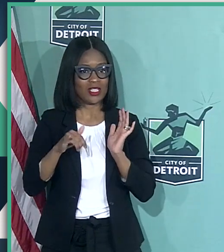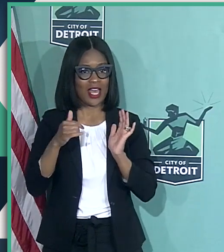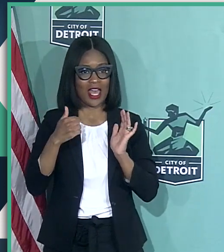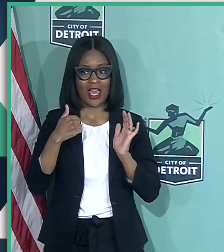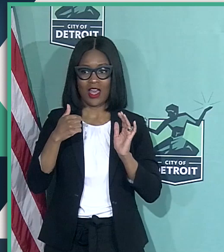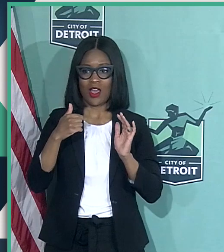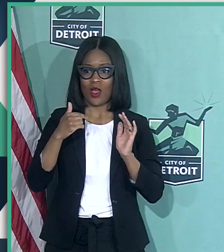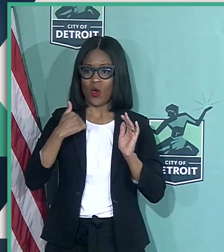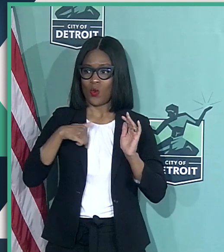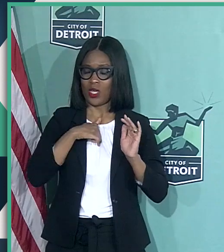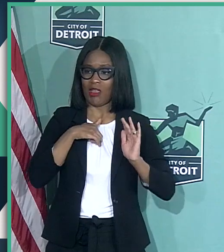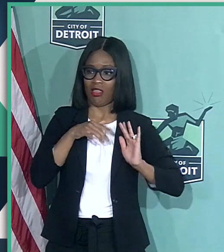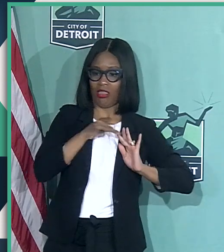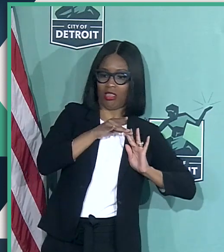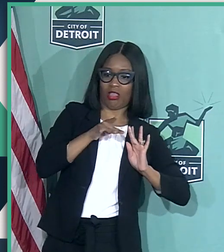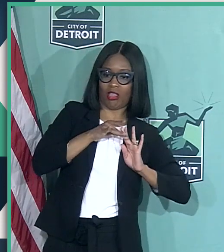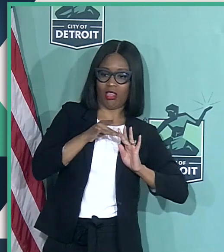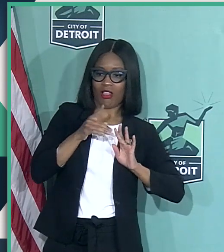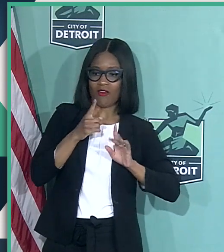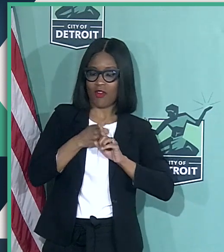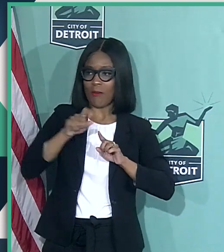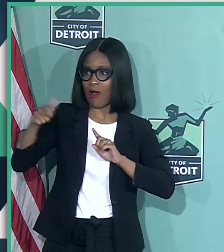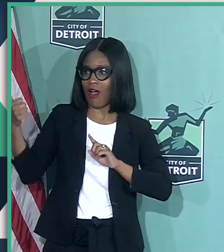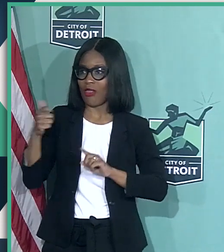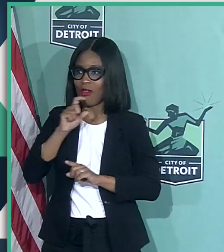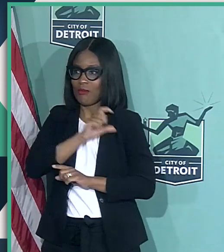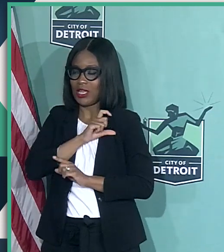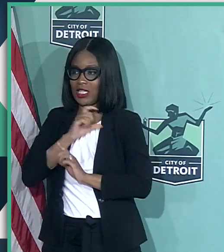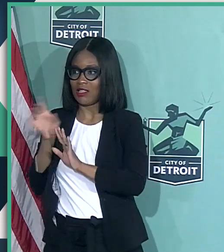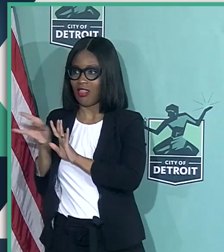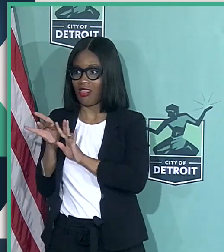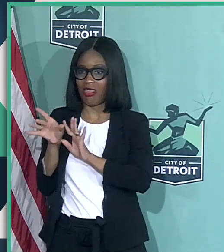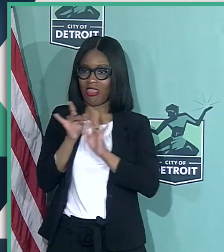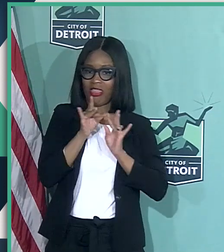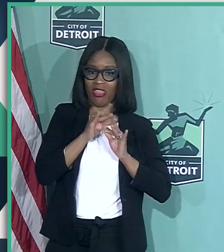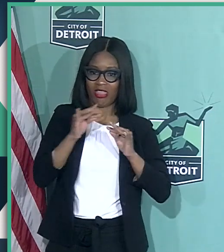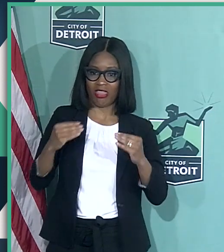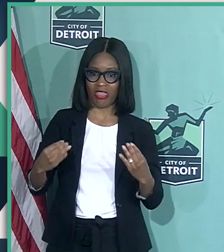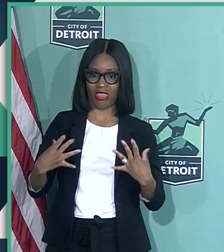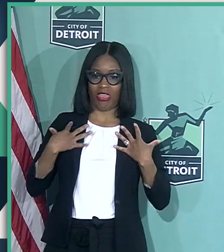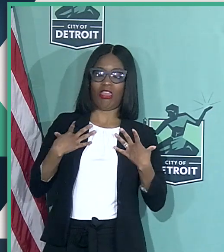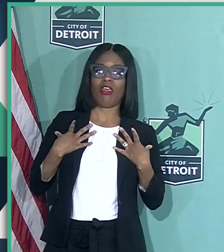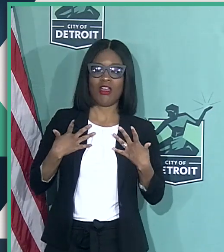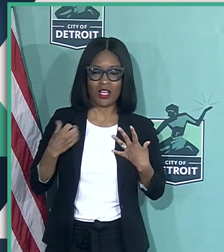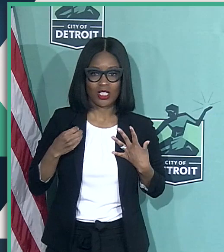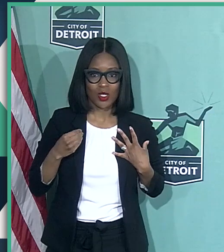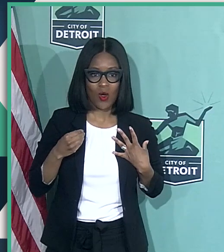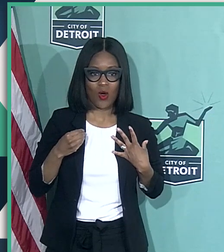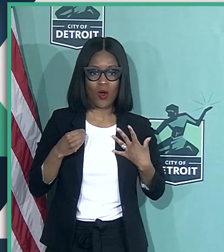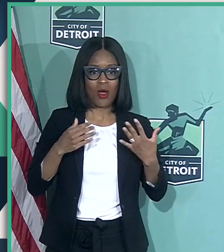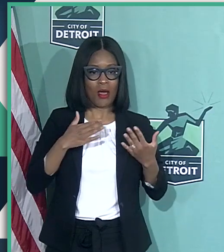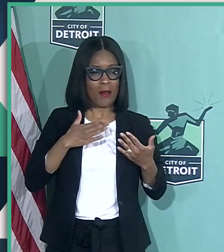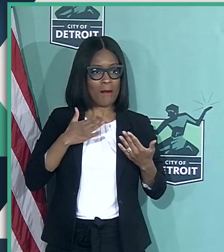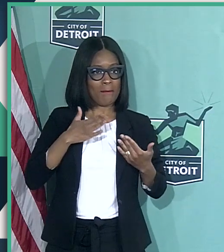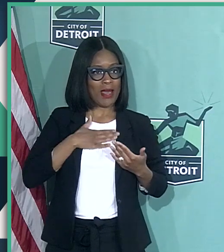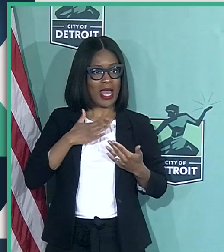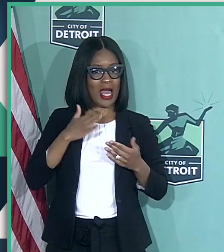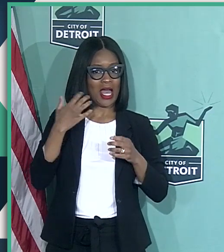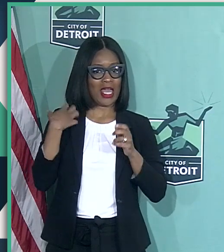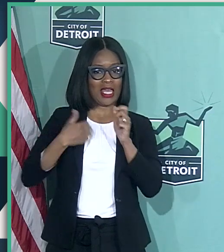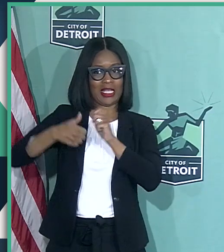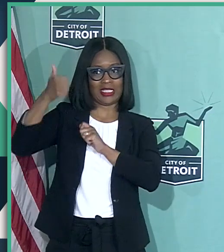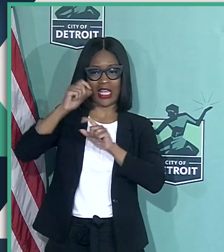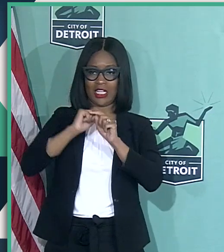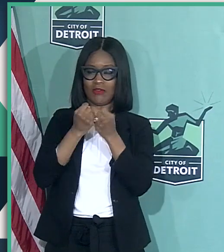we had to take some measures, very aggressive measures. And I guess looking at my executive and command team, who just did a